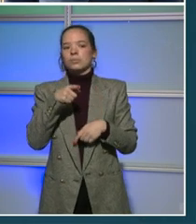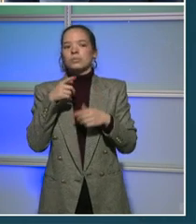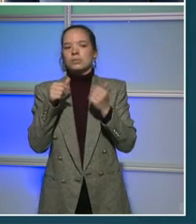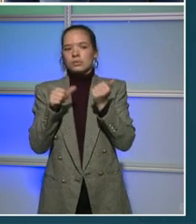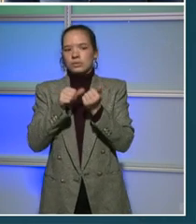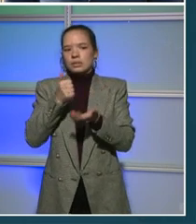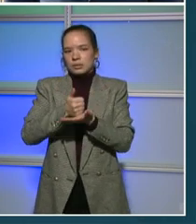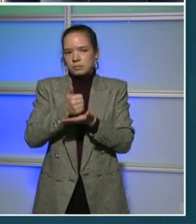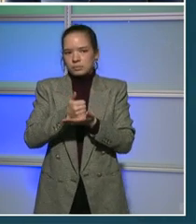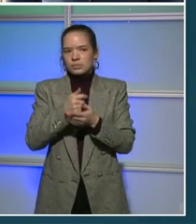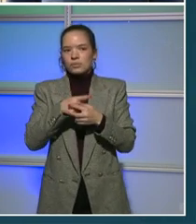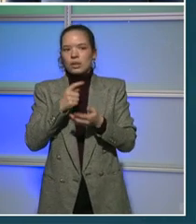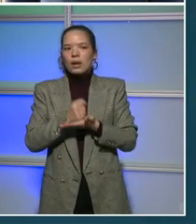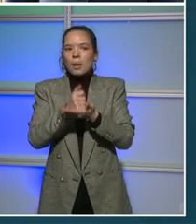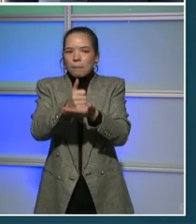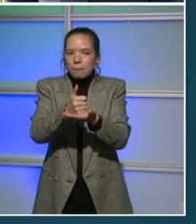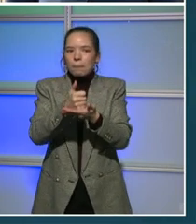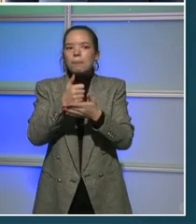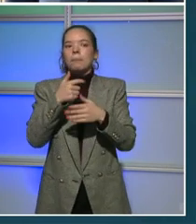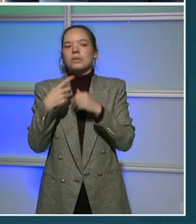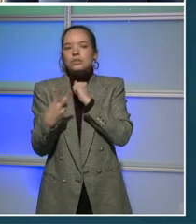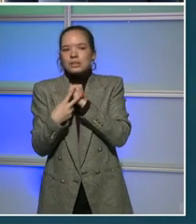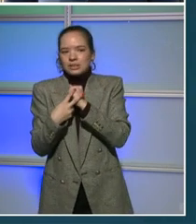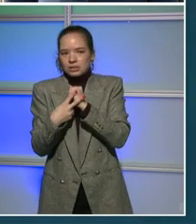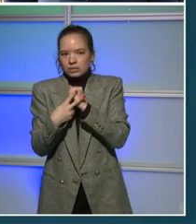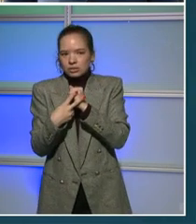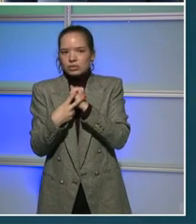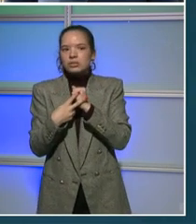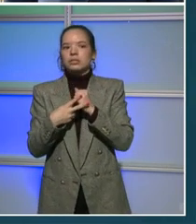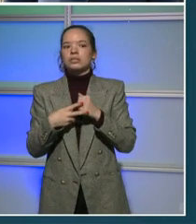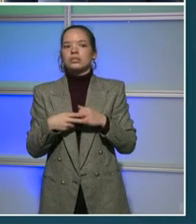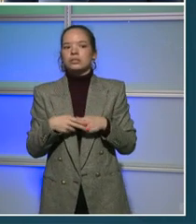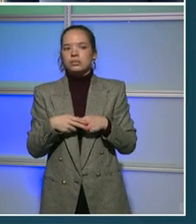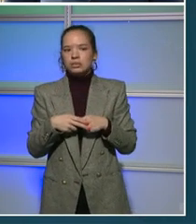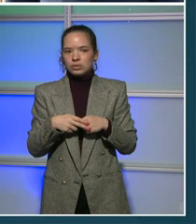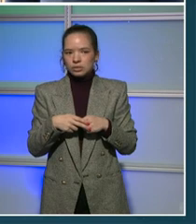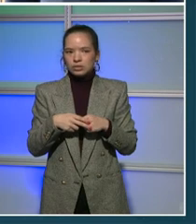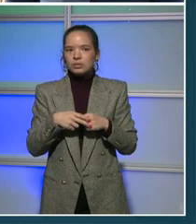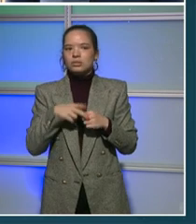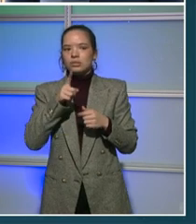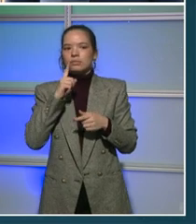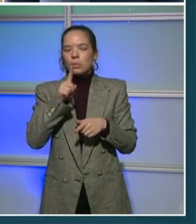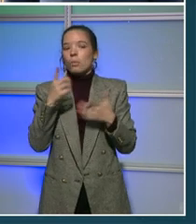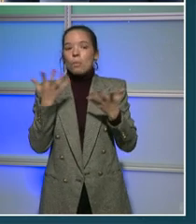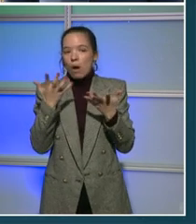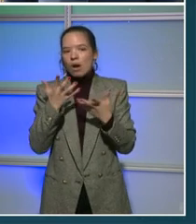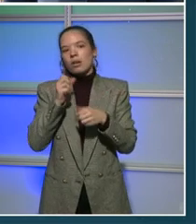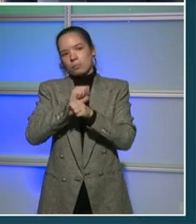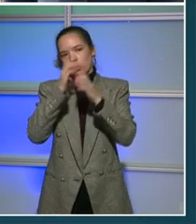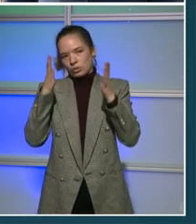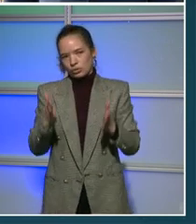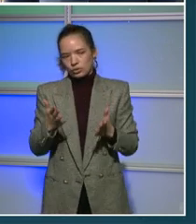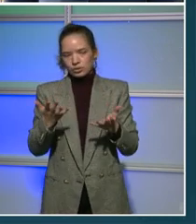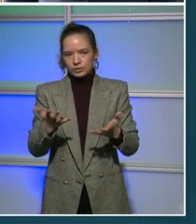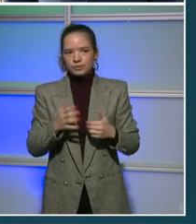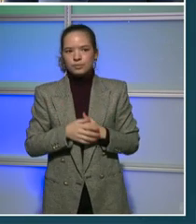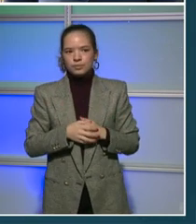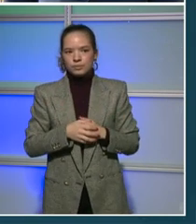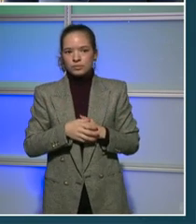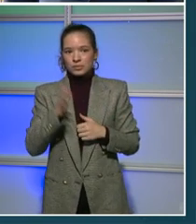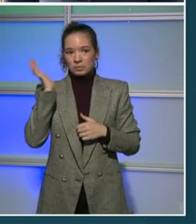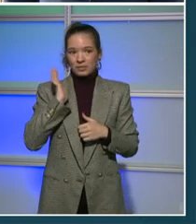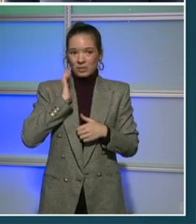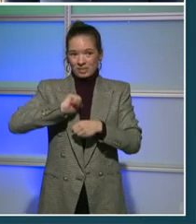After childcare, our kids deserve to go to strong public schools. Before the pandemic, DC was the fastest